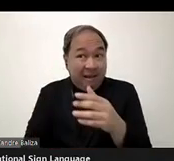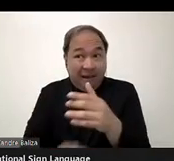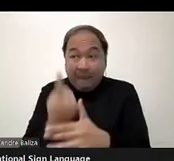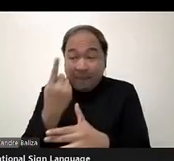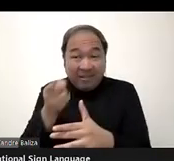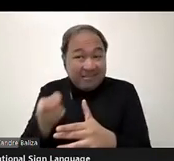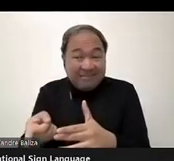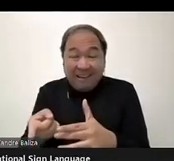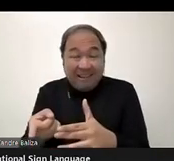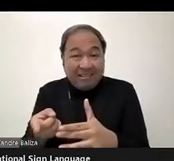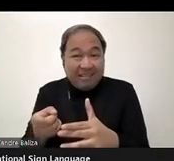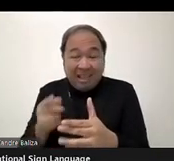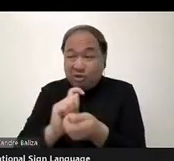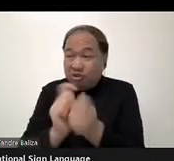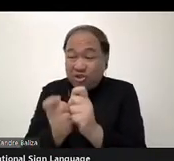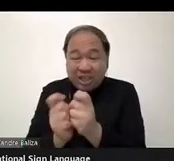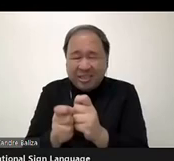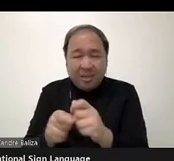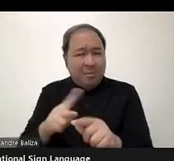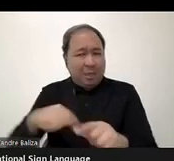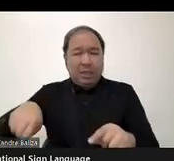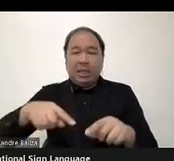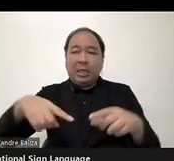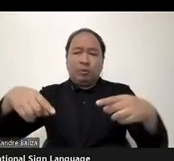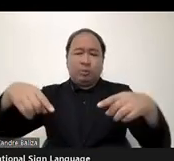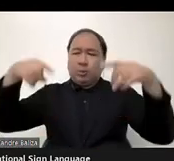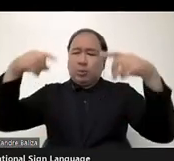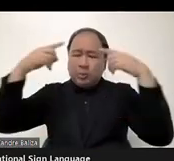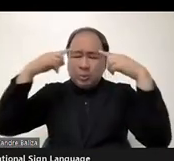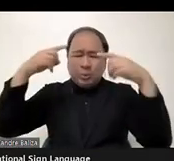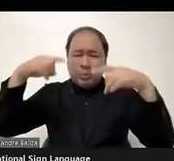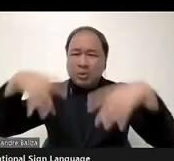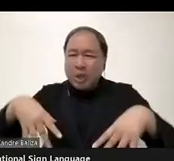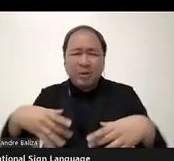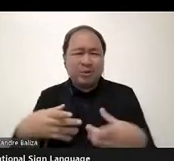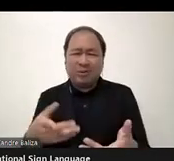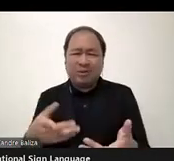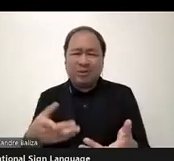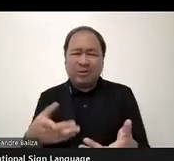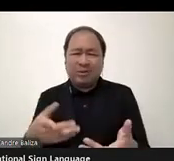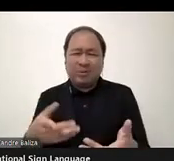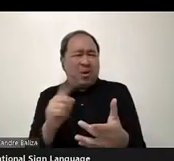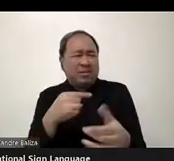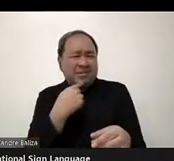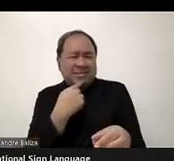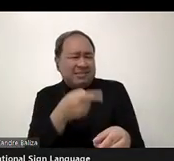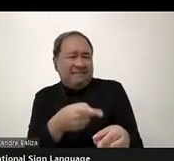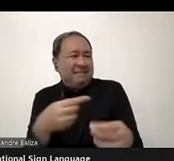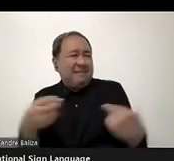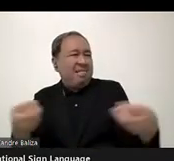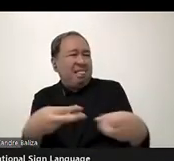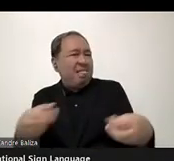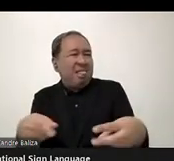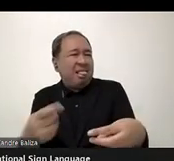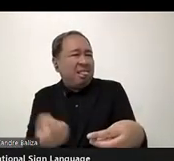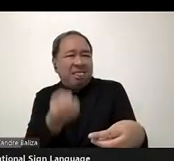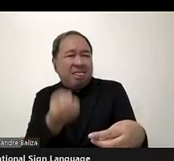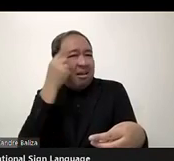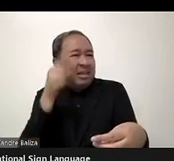bewildered about what has been said. And we cannot participate fully if we don't understand fully the discussion.